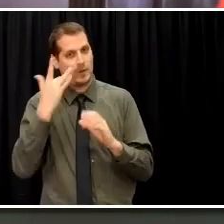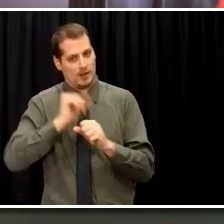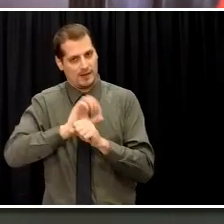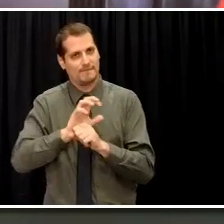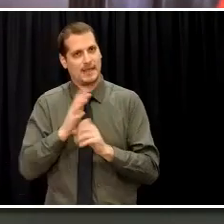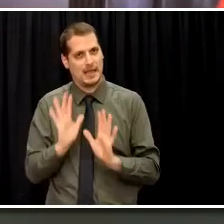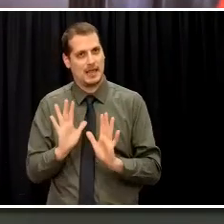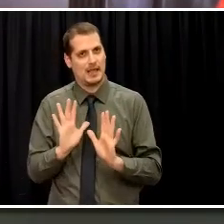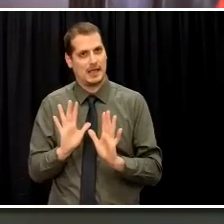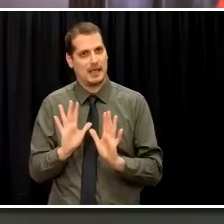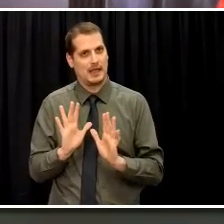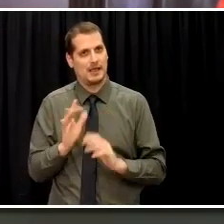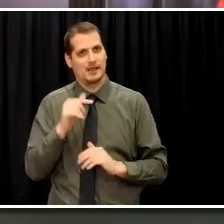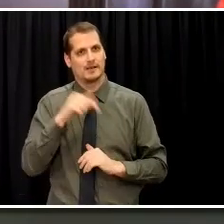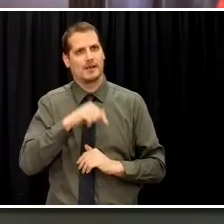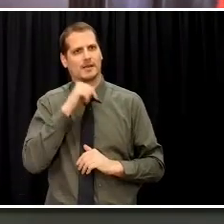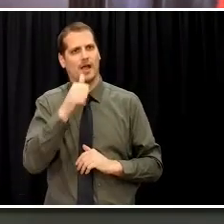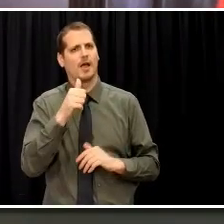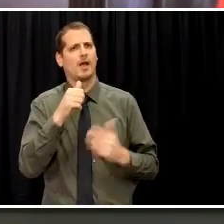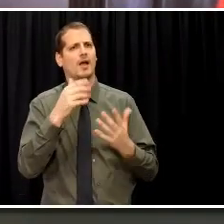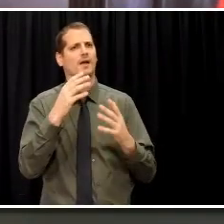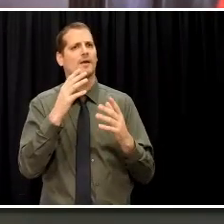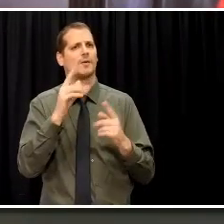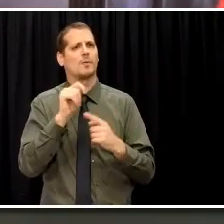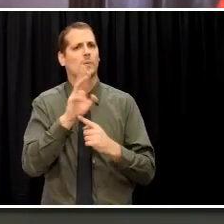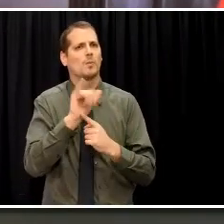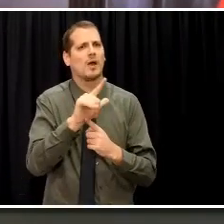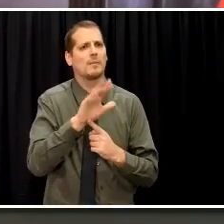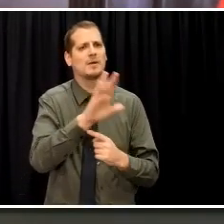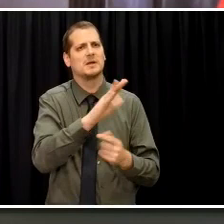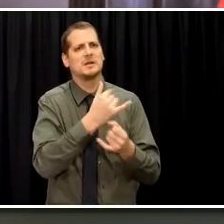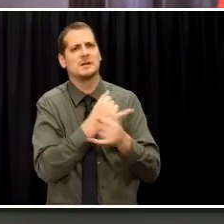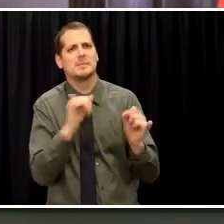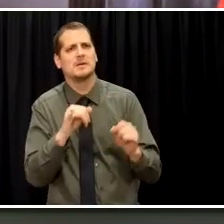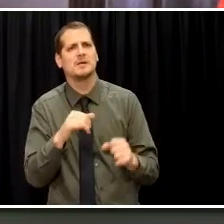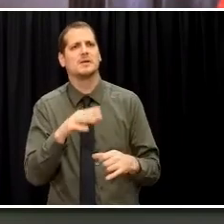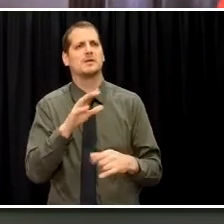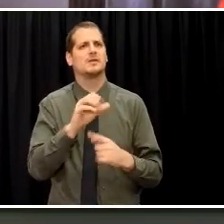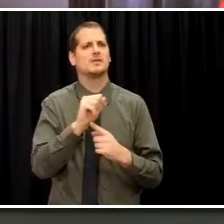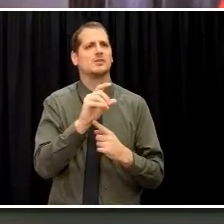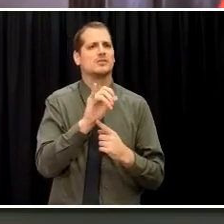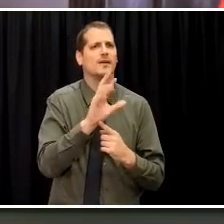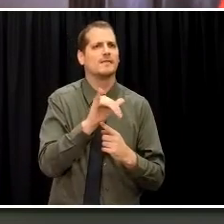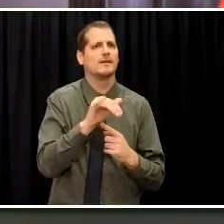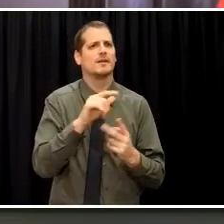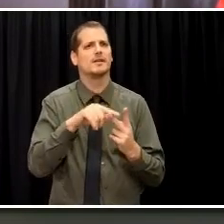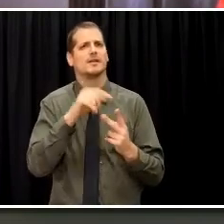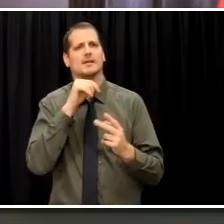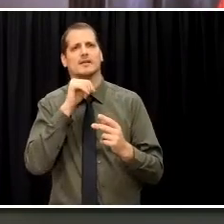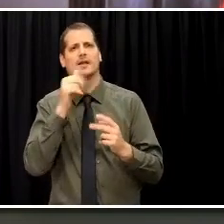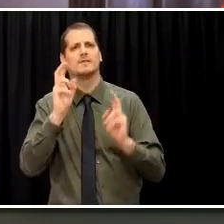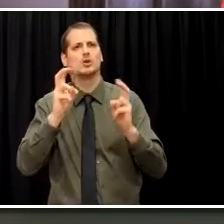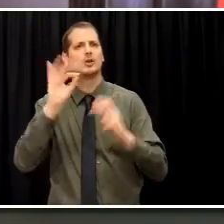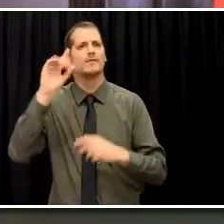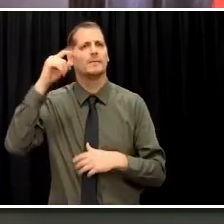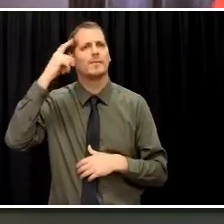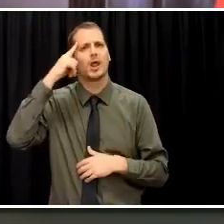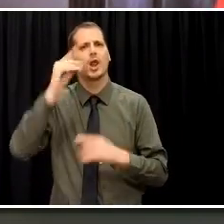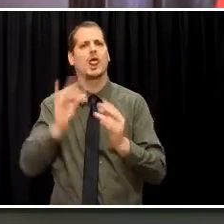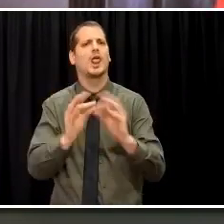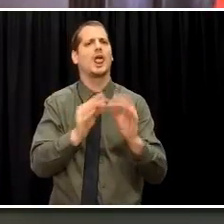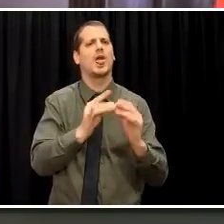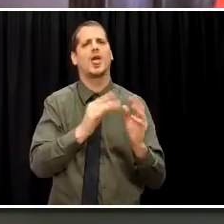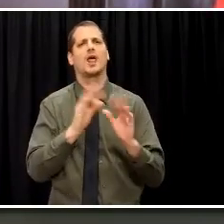fight over tribal sovereignty. This is not an issue of governance. This is an